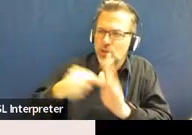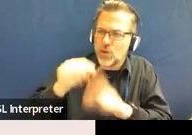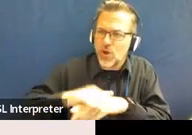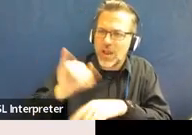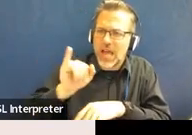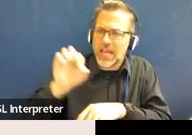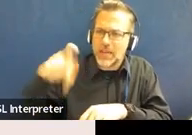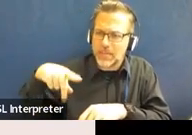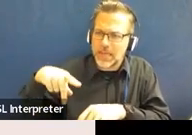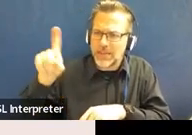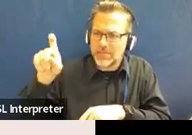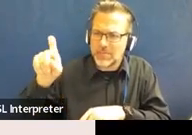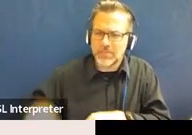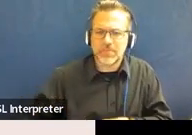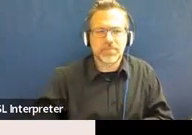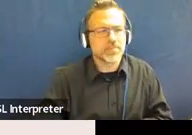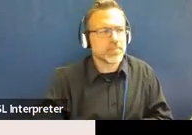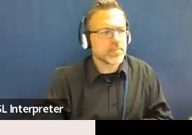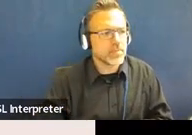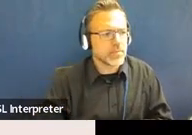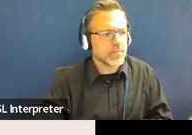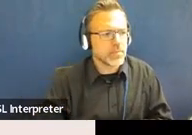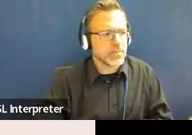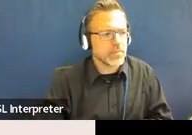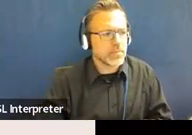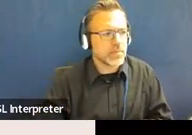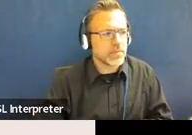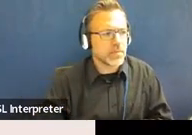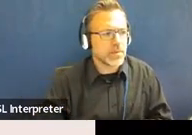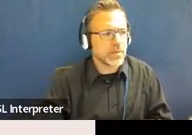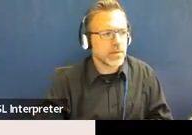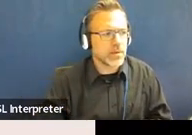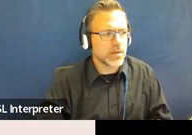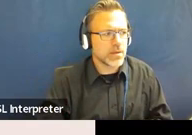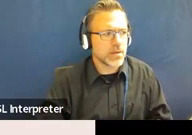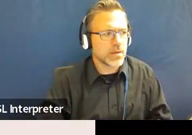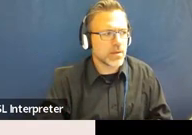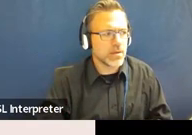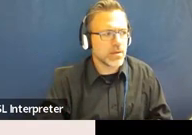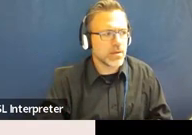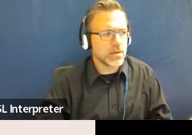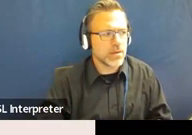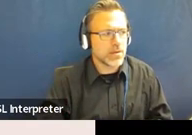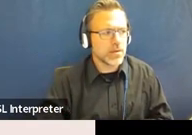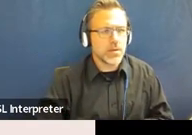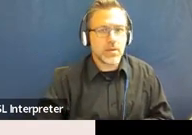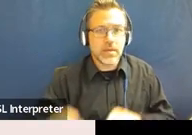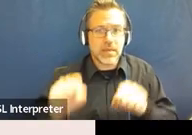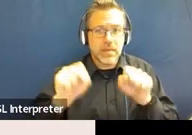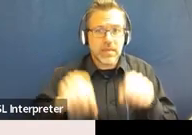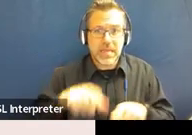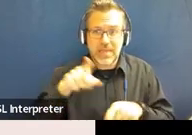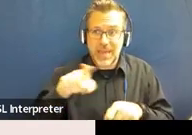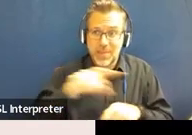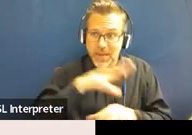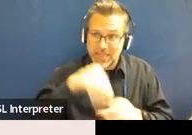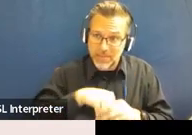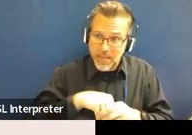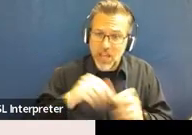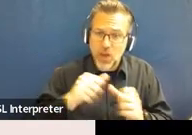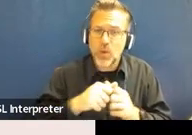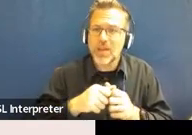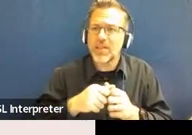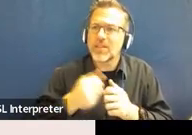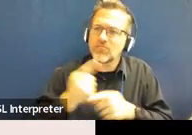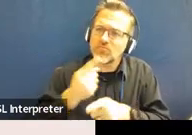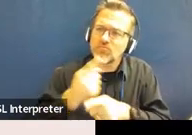progress towards those goals? And is the child allowed the opportunity to continue to participate with their non-disabled peers to the